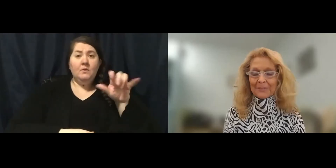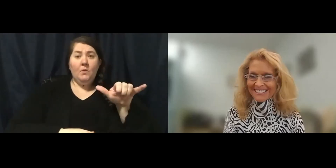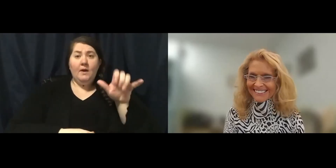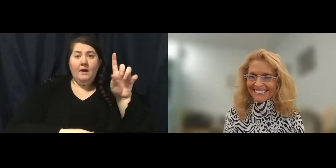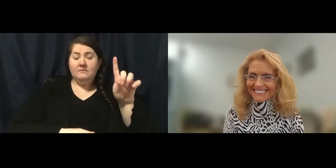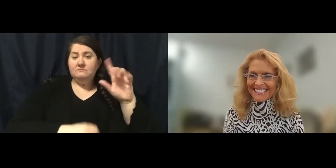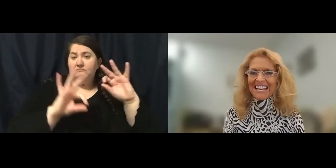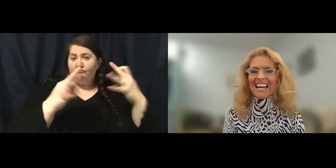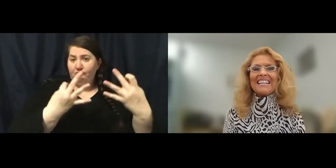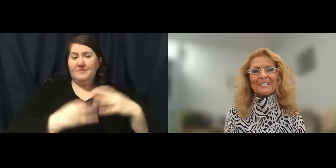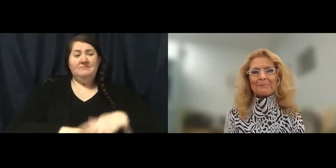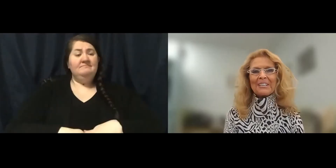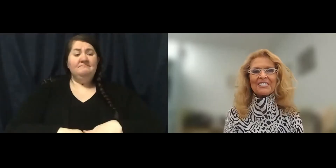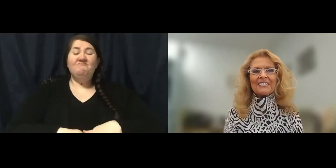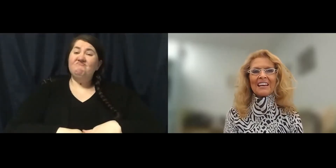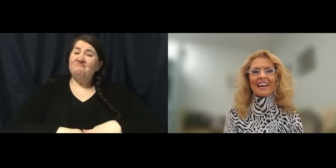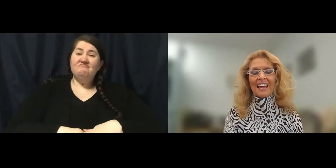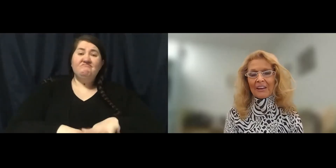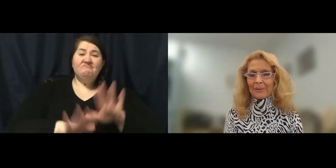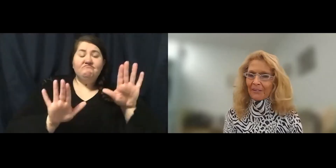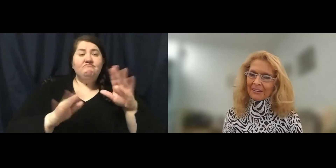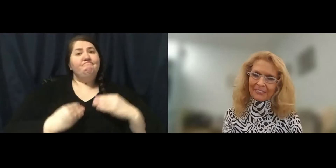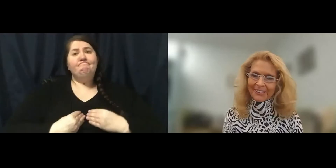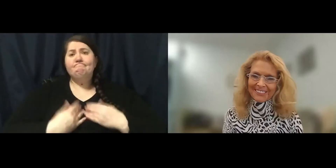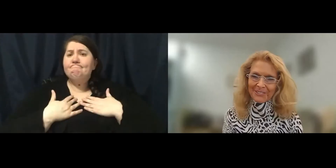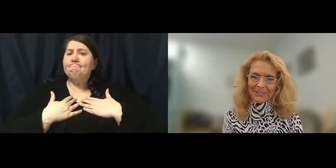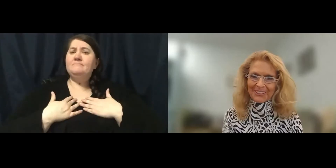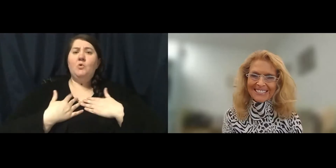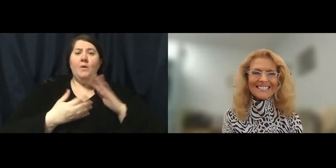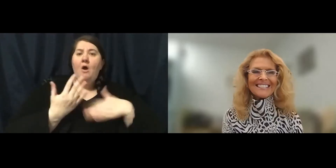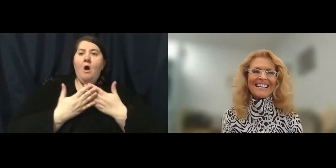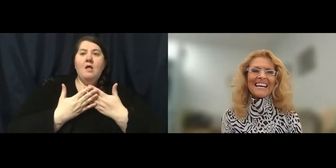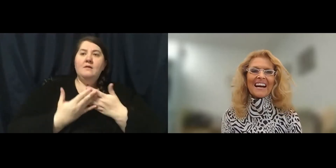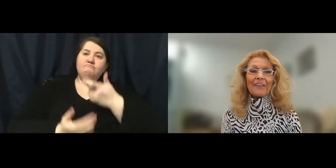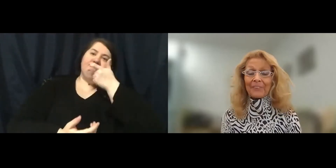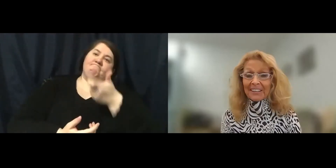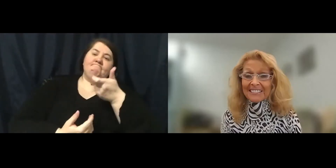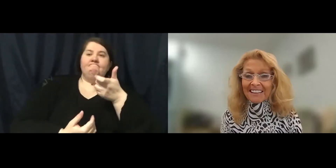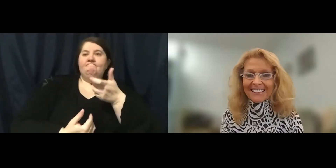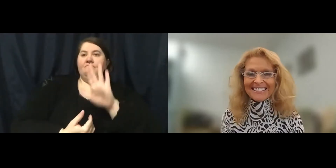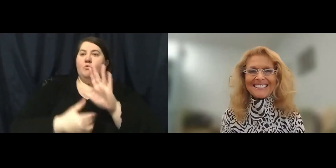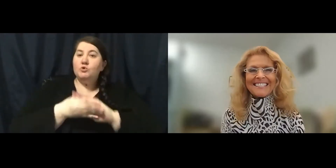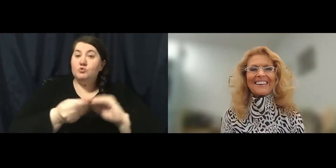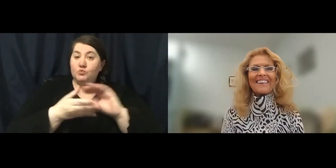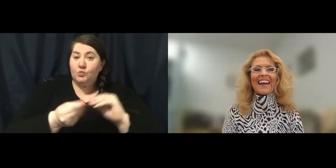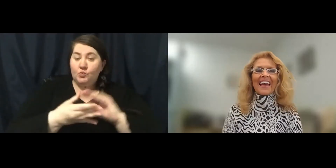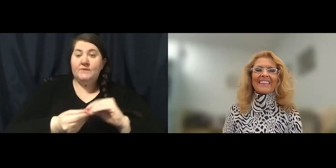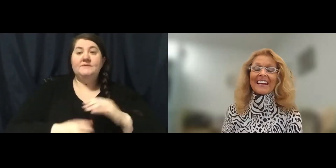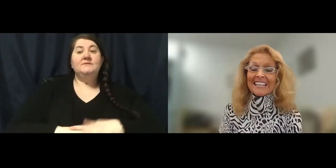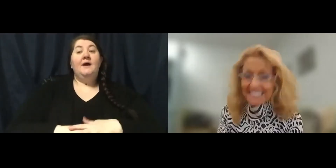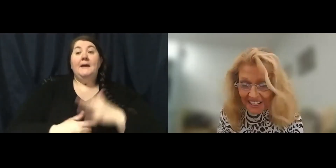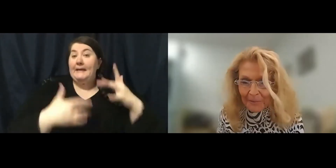They're resilient and inspirational, and we all love hearing their stories. I'm very excited to share